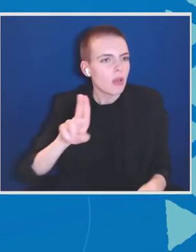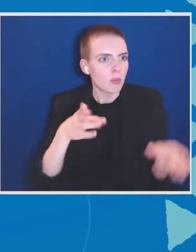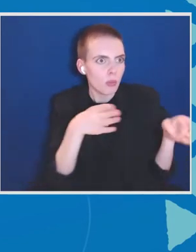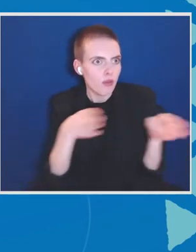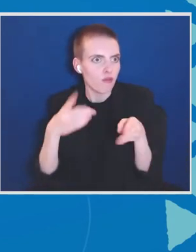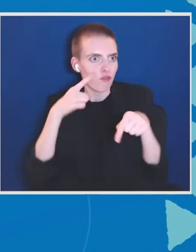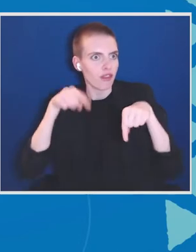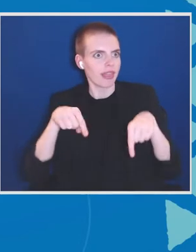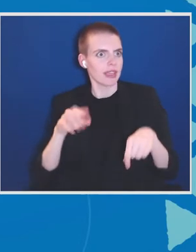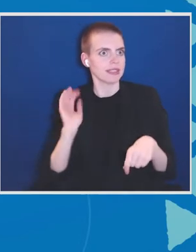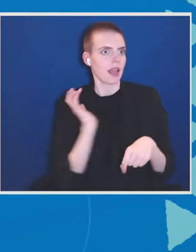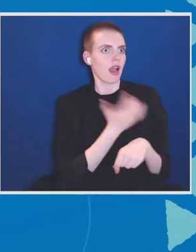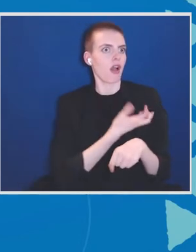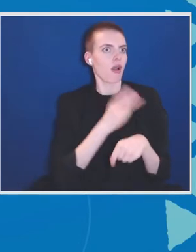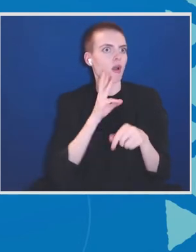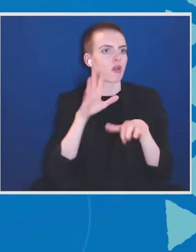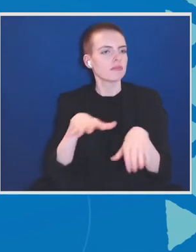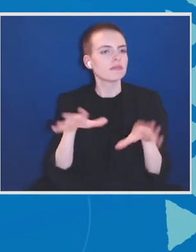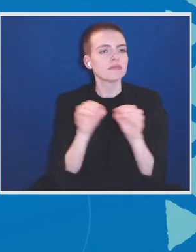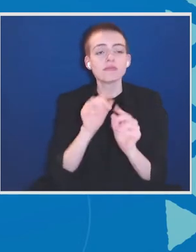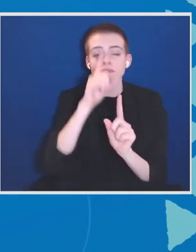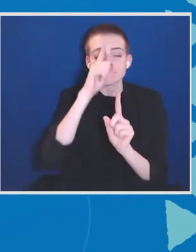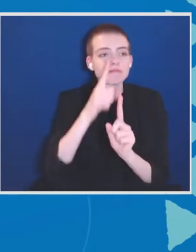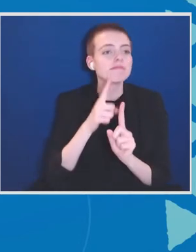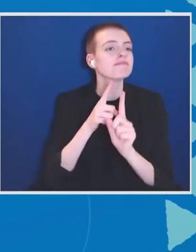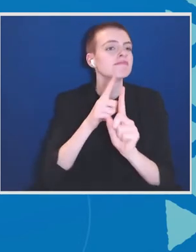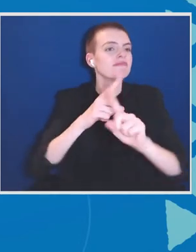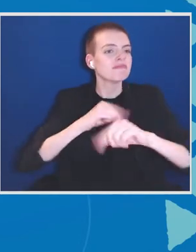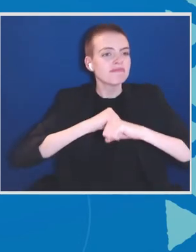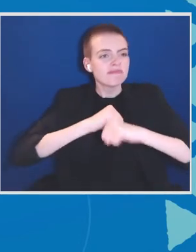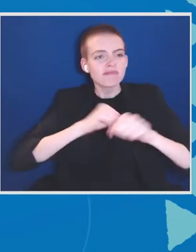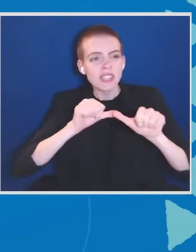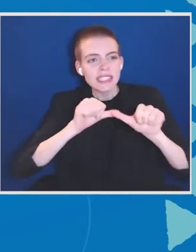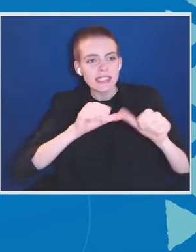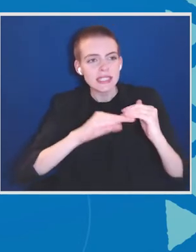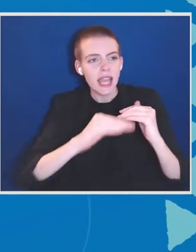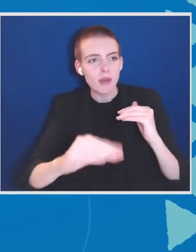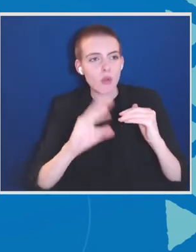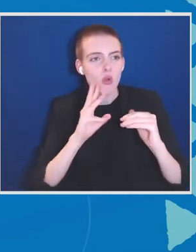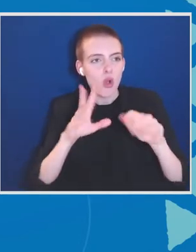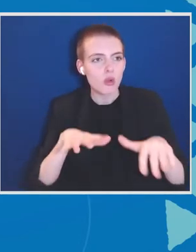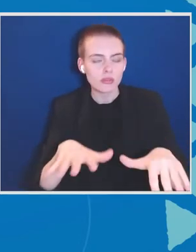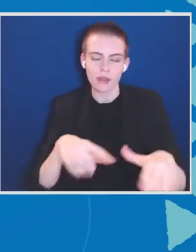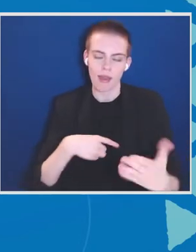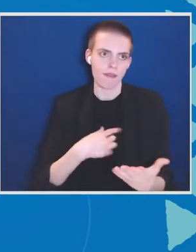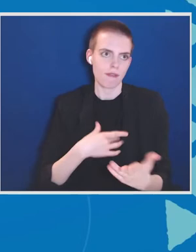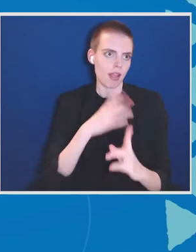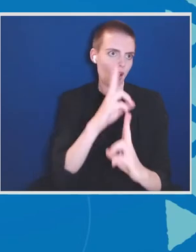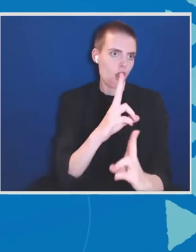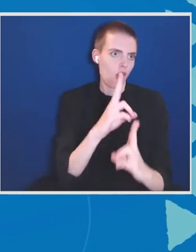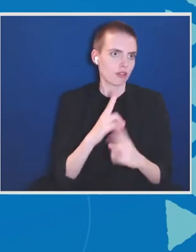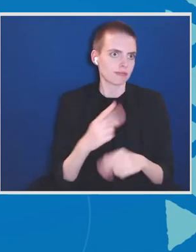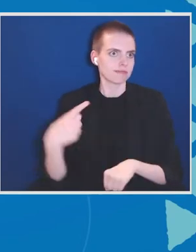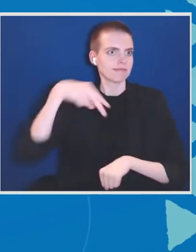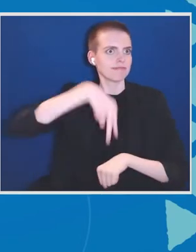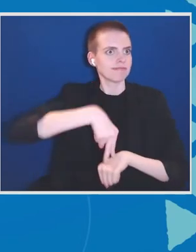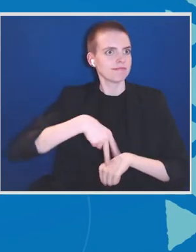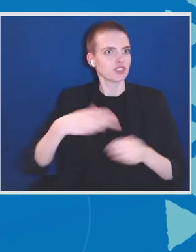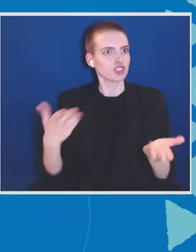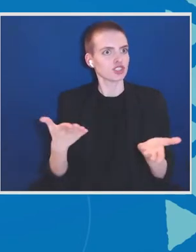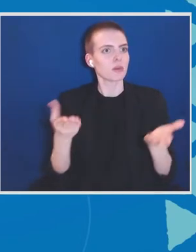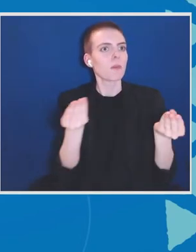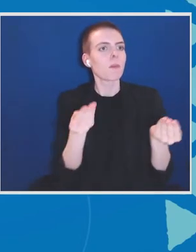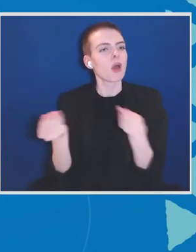achieve a sustainable ocean. I'm very honored to be on this stage to moderate a session achieving a